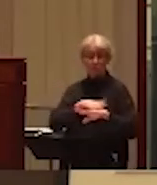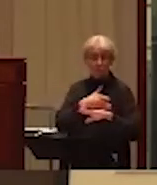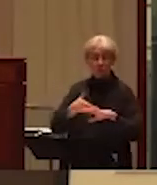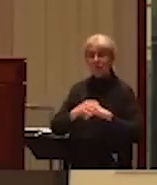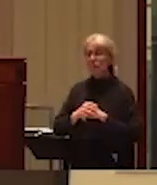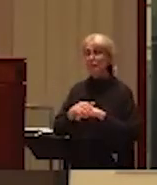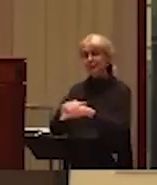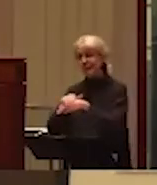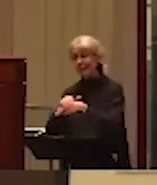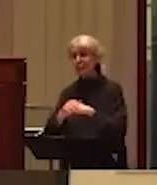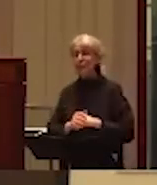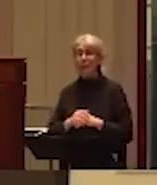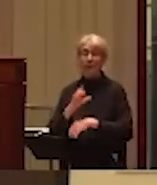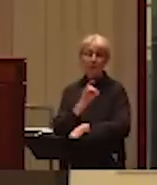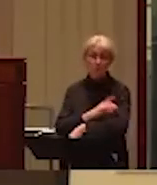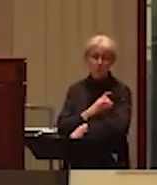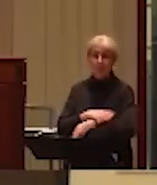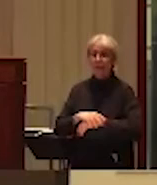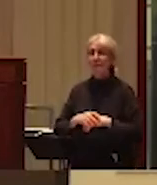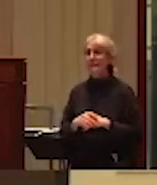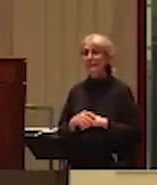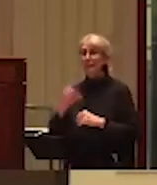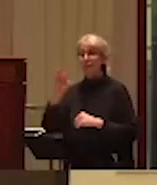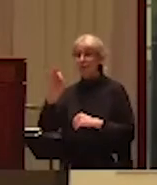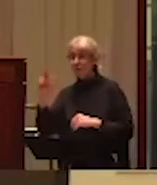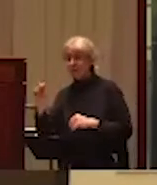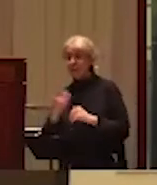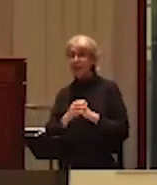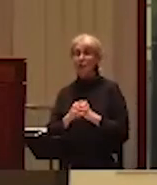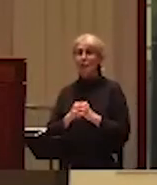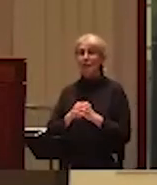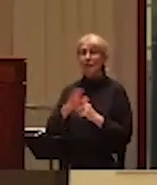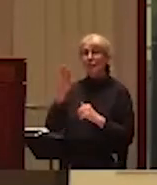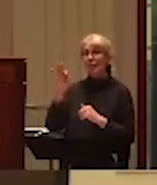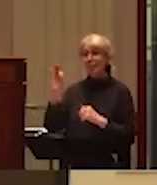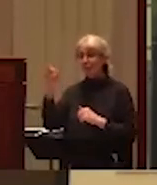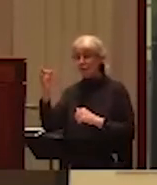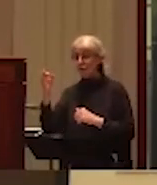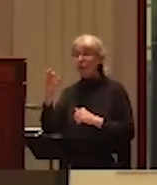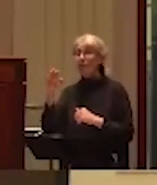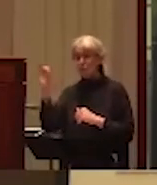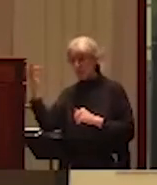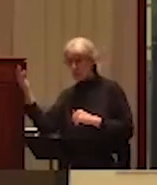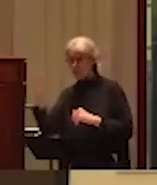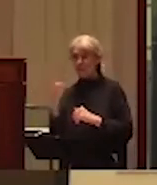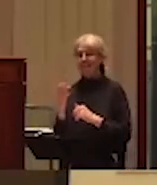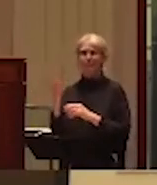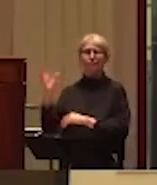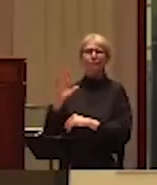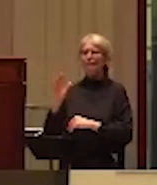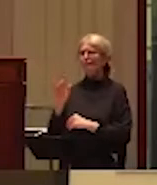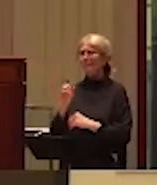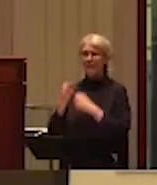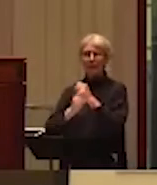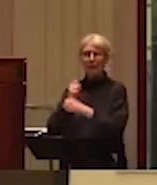Portuguese, First Nations and French in the 1400s. So I always say to people,